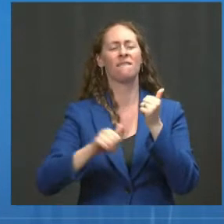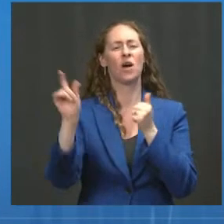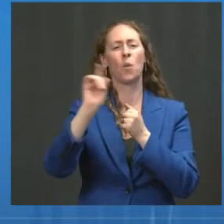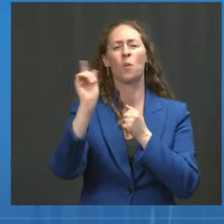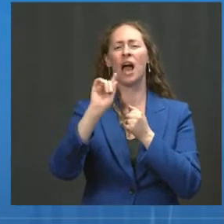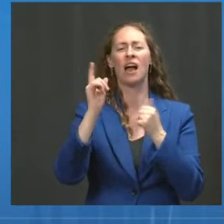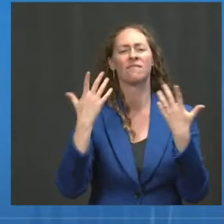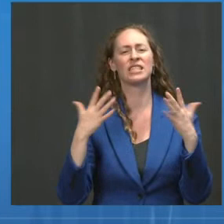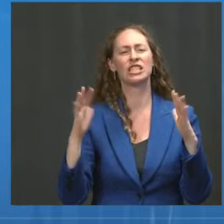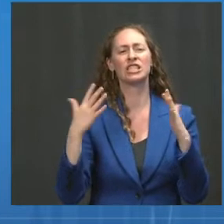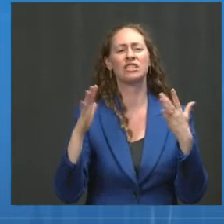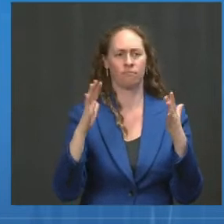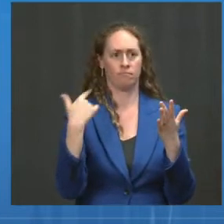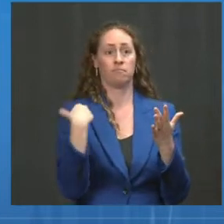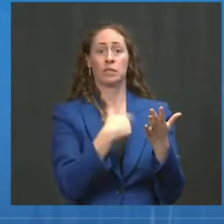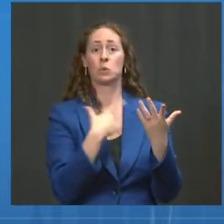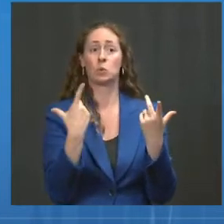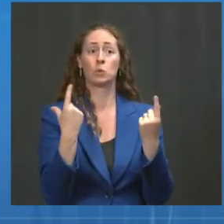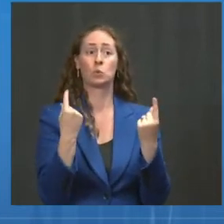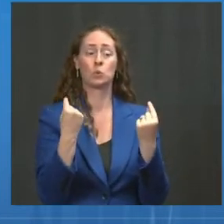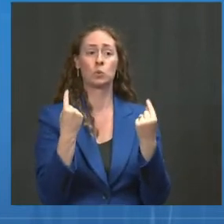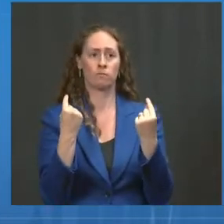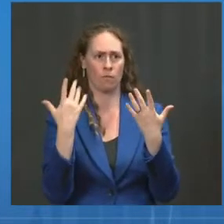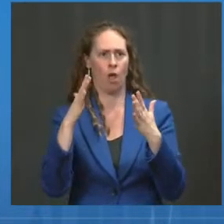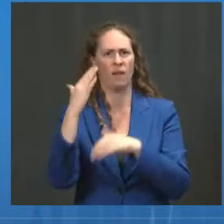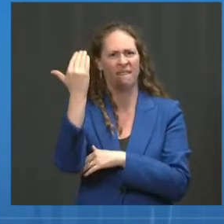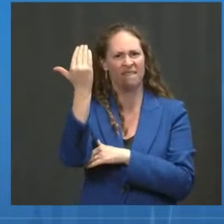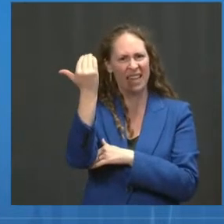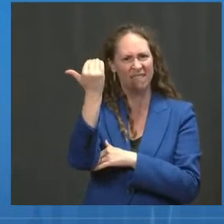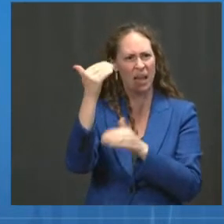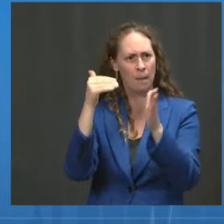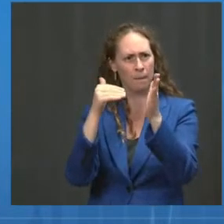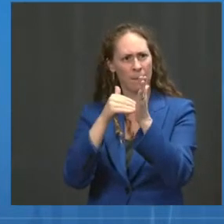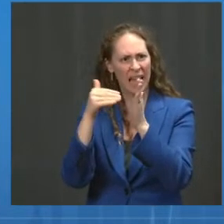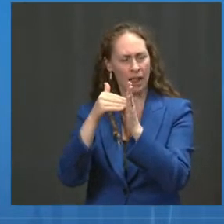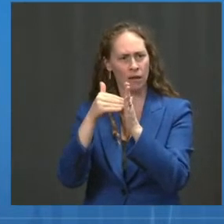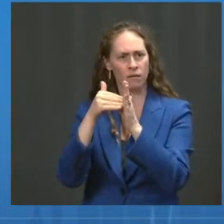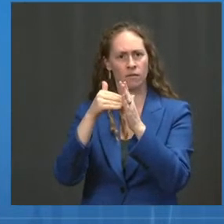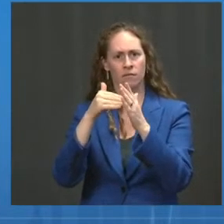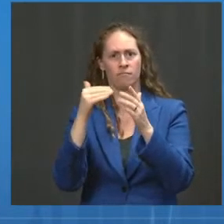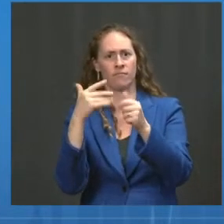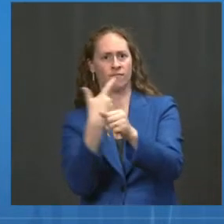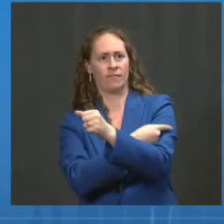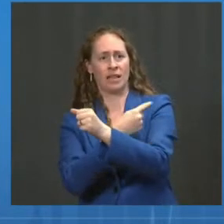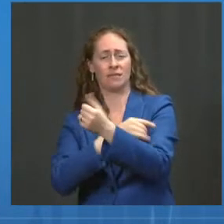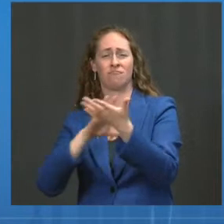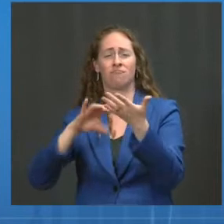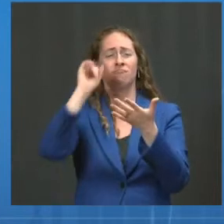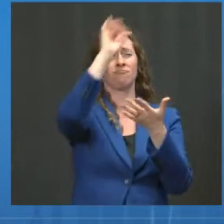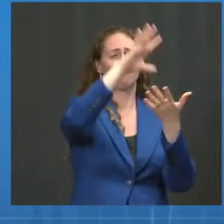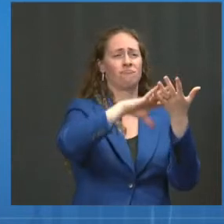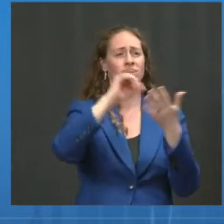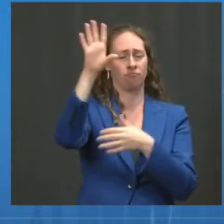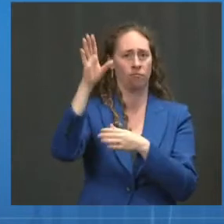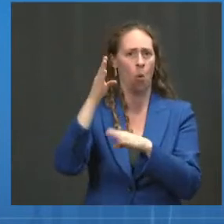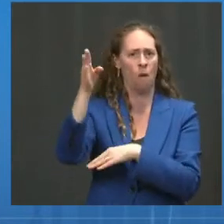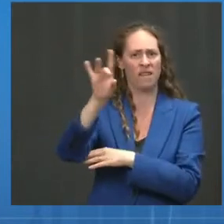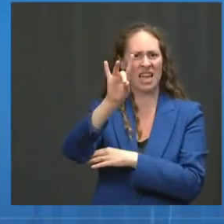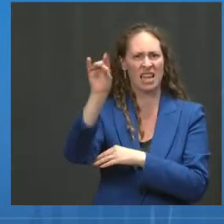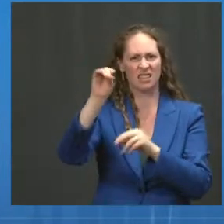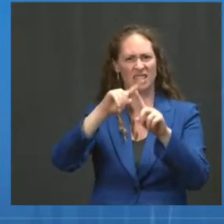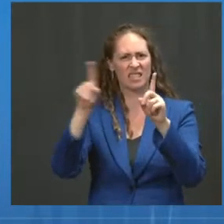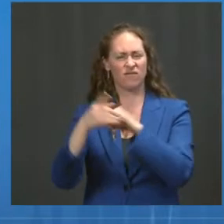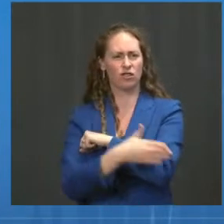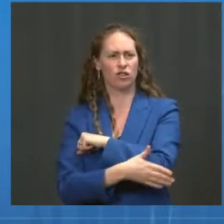to 80 different countries. More vaccine doses donated than all the other